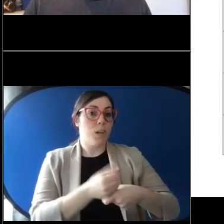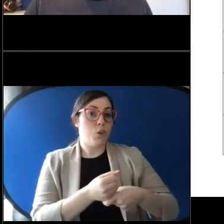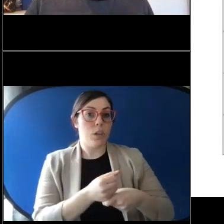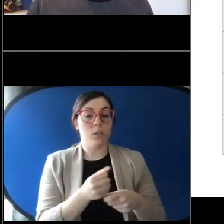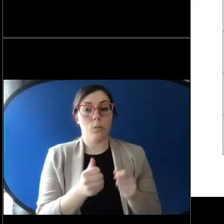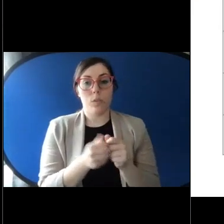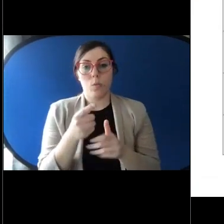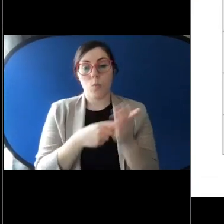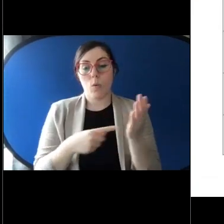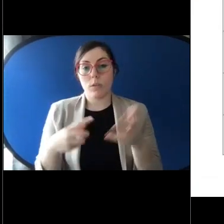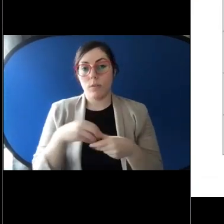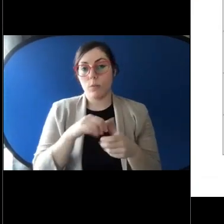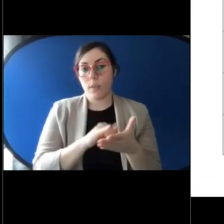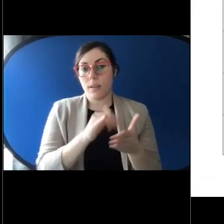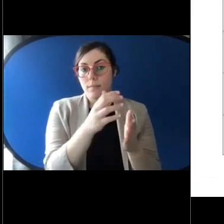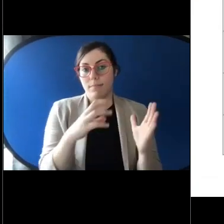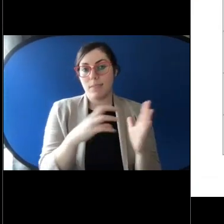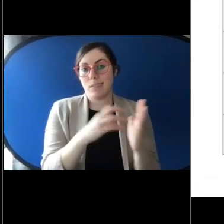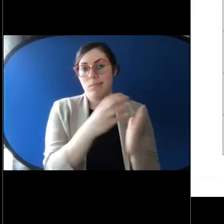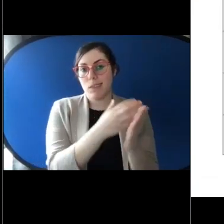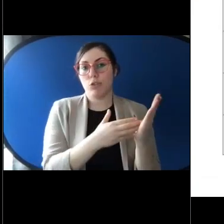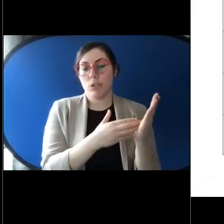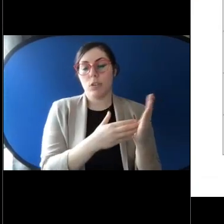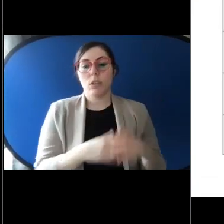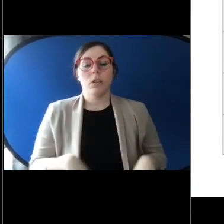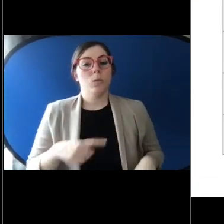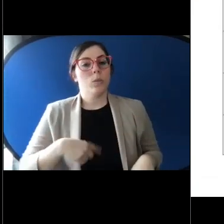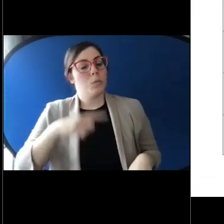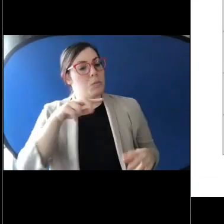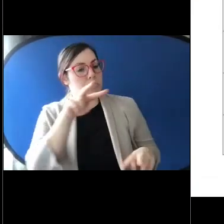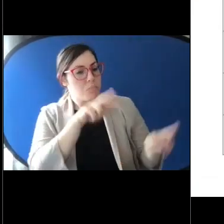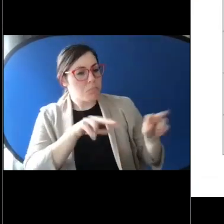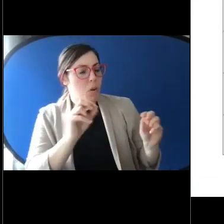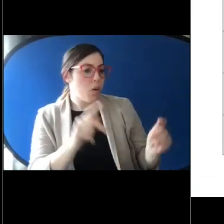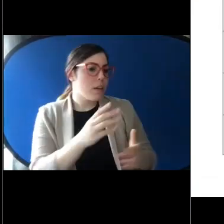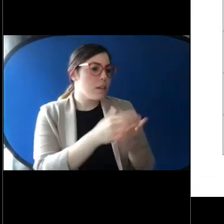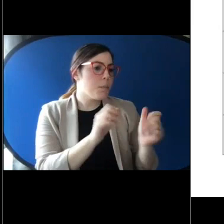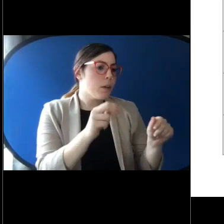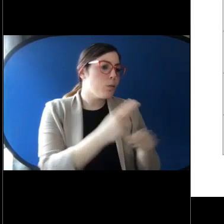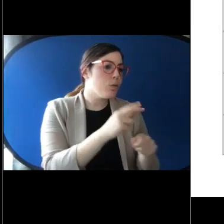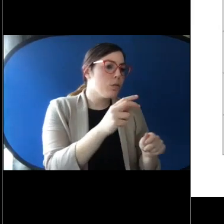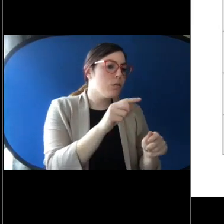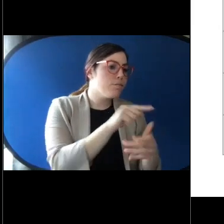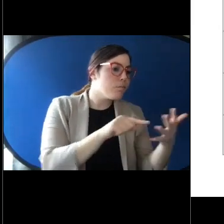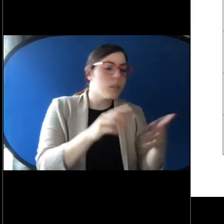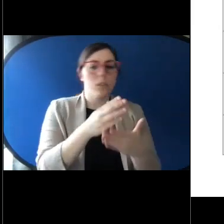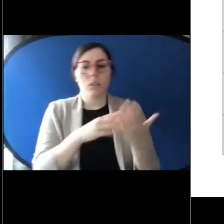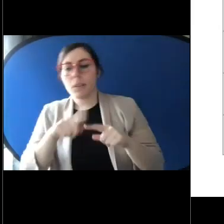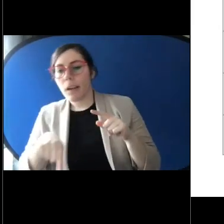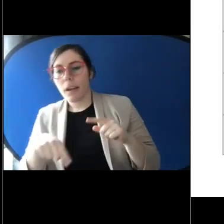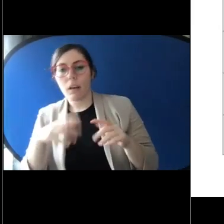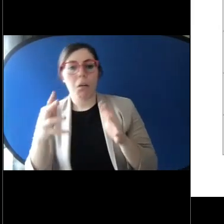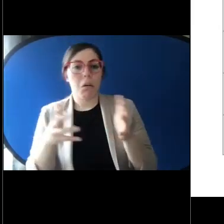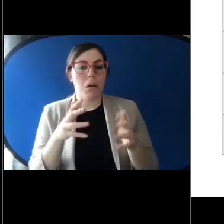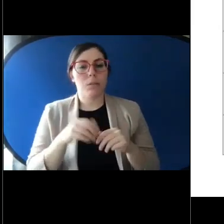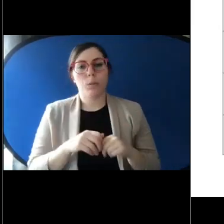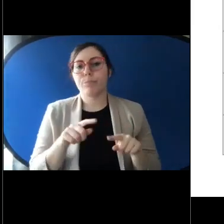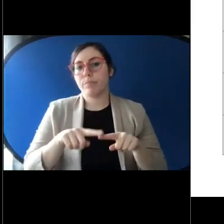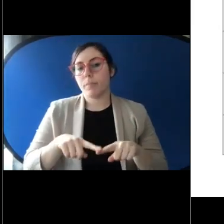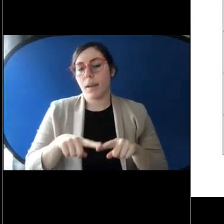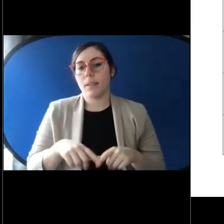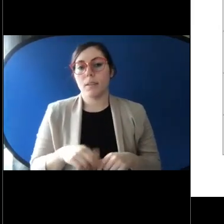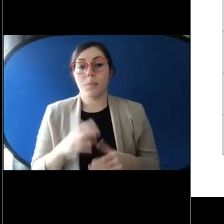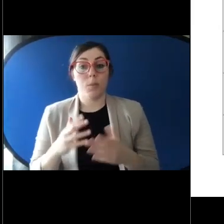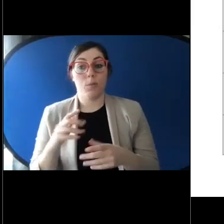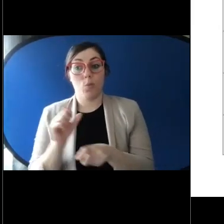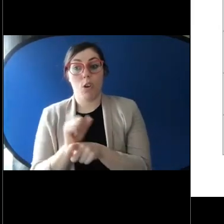section of datasets. And we've said, okay, we can use some, not others. And some, we've got to really want to use them if we have to work hard to